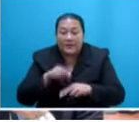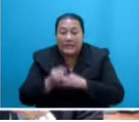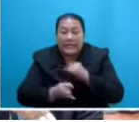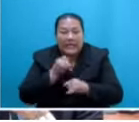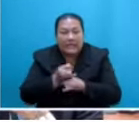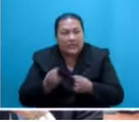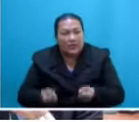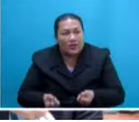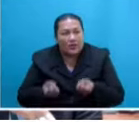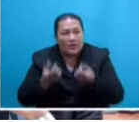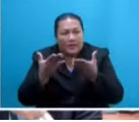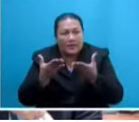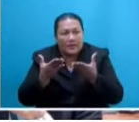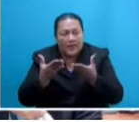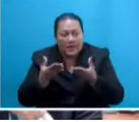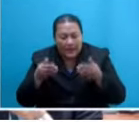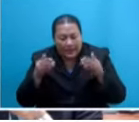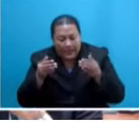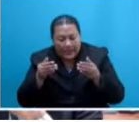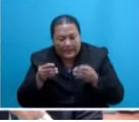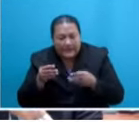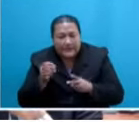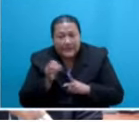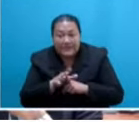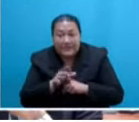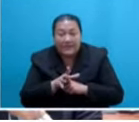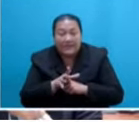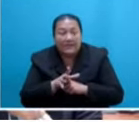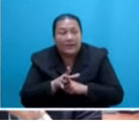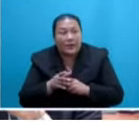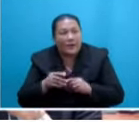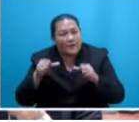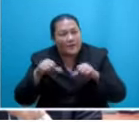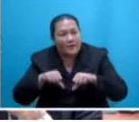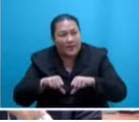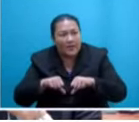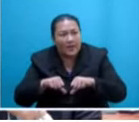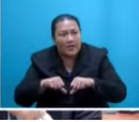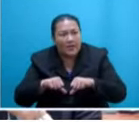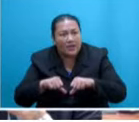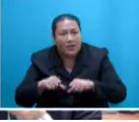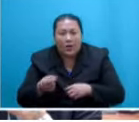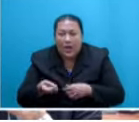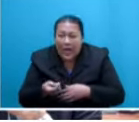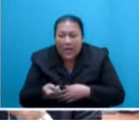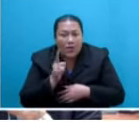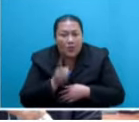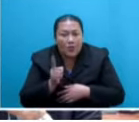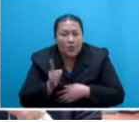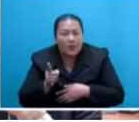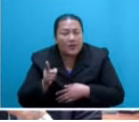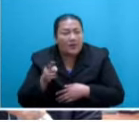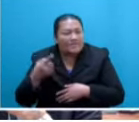with regard to the following matters. Miserably failing to adhere to early warning signs and signals issued on